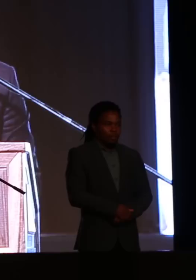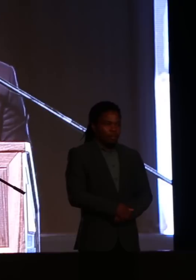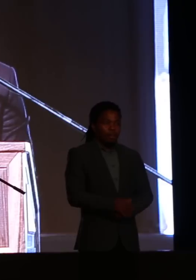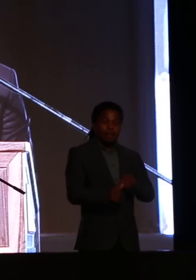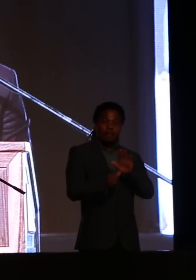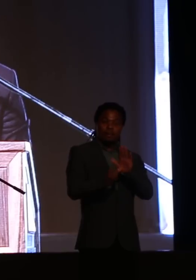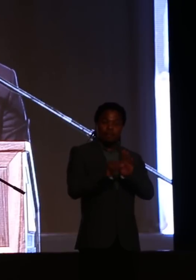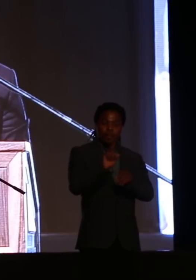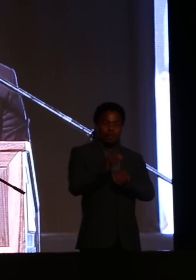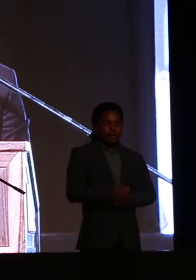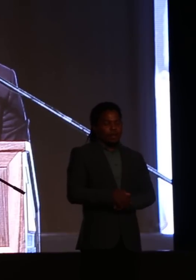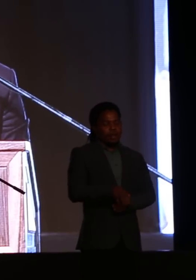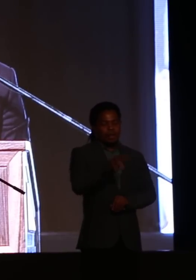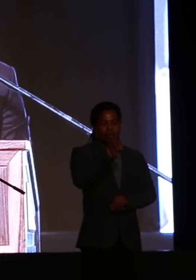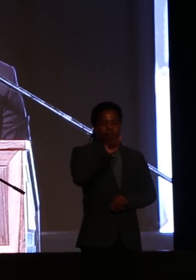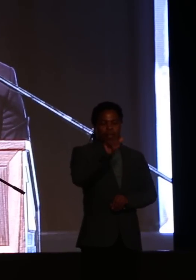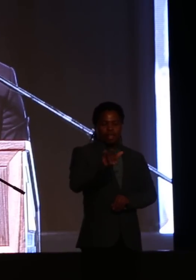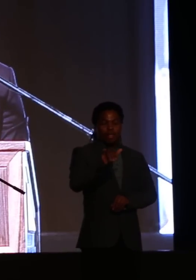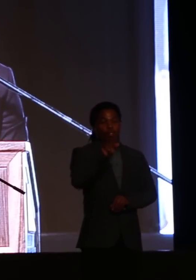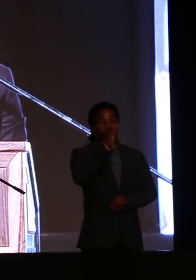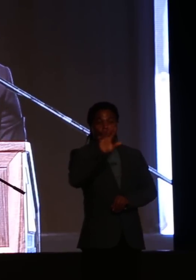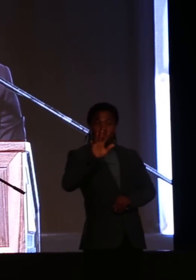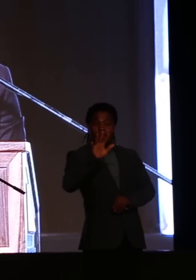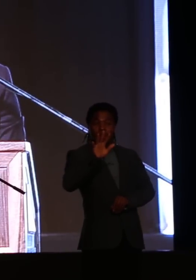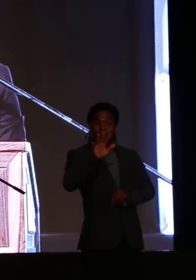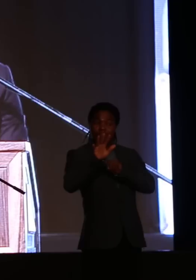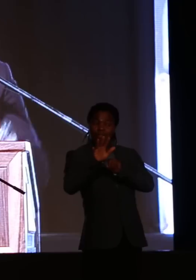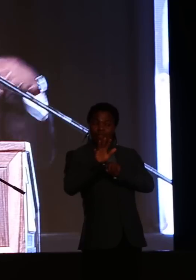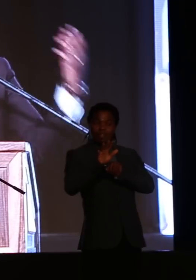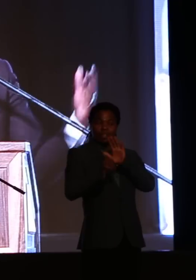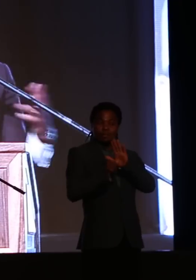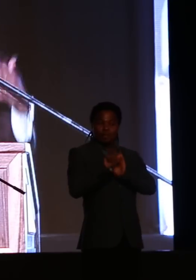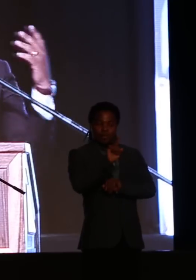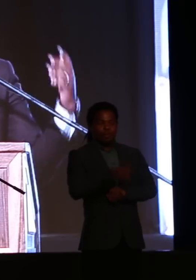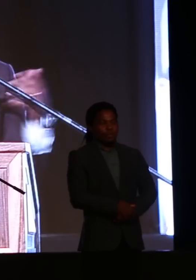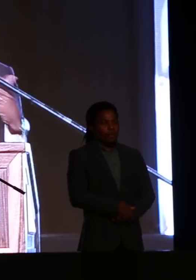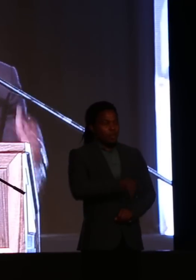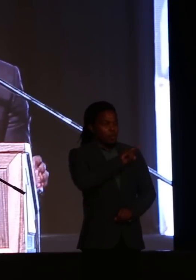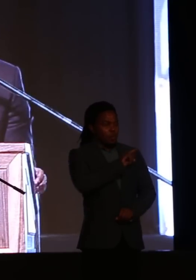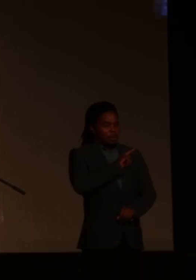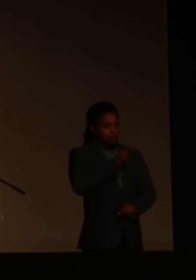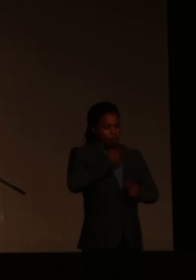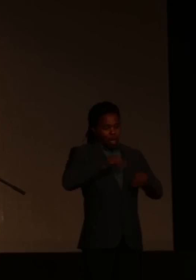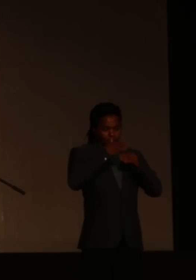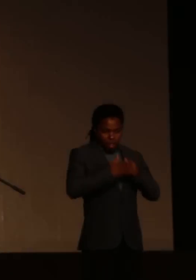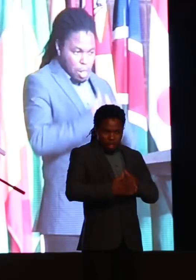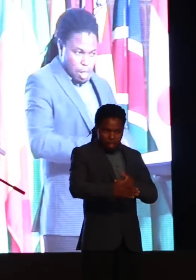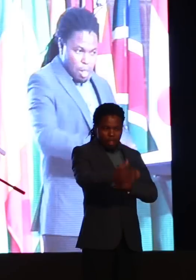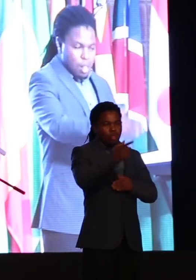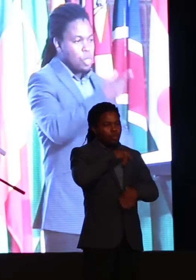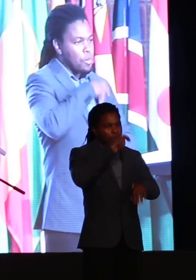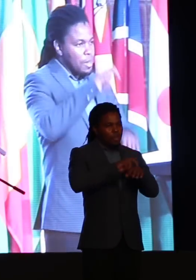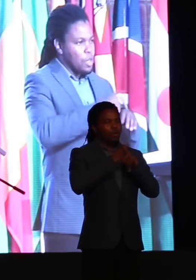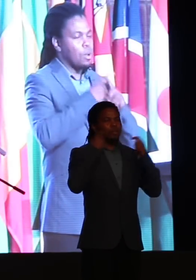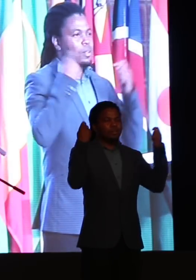of May 25, so that in all our manifestations going forward, we must celebrate